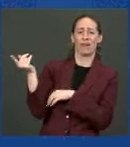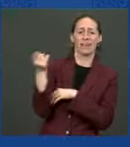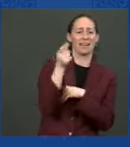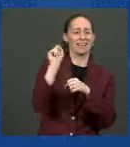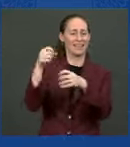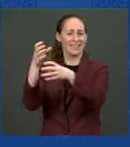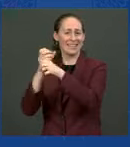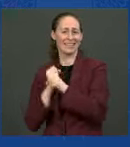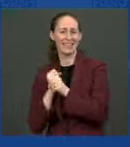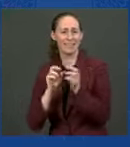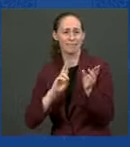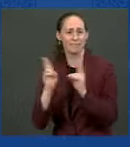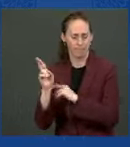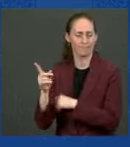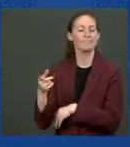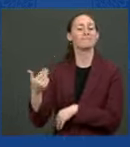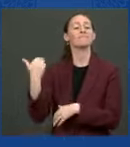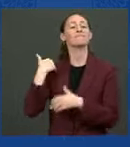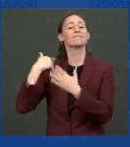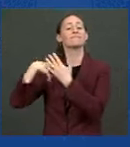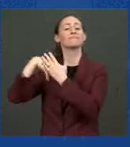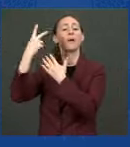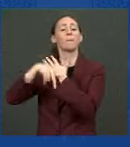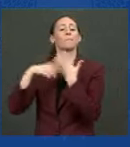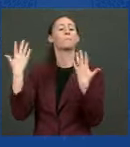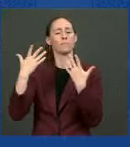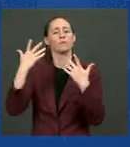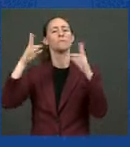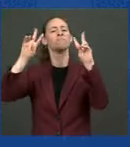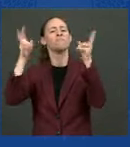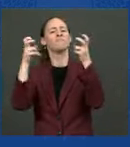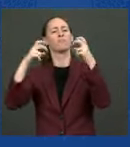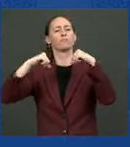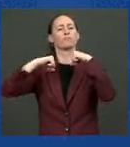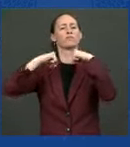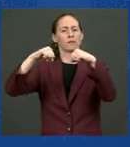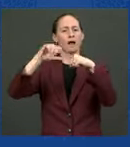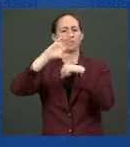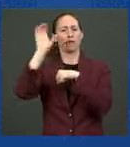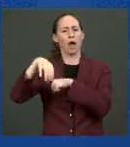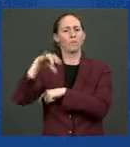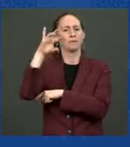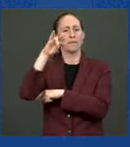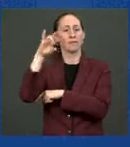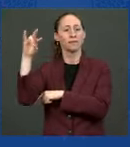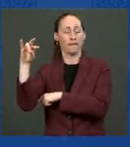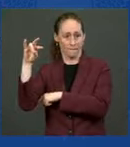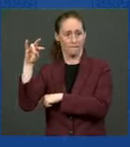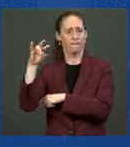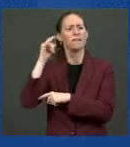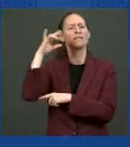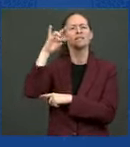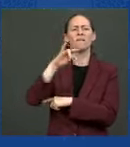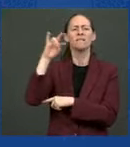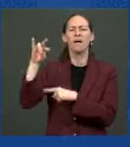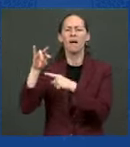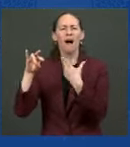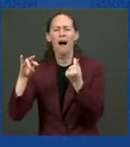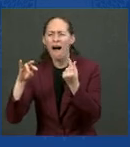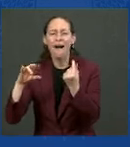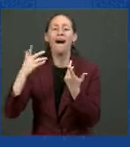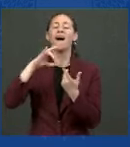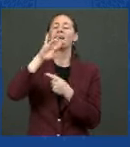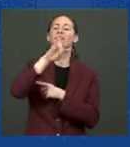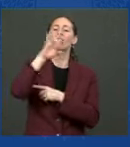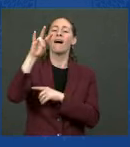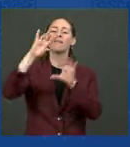called Protect Chicago 77, representing our 77 neighborhoods. Our challenge, but our opportunity, is